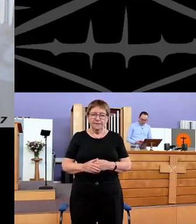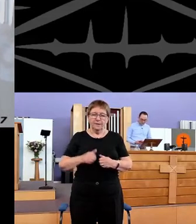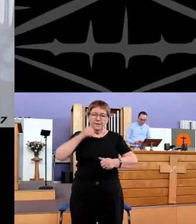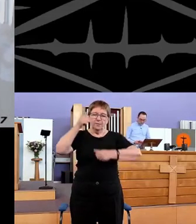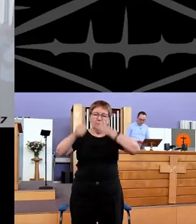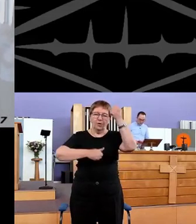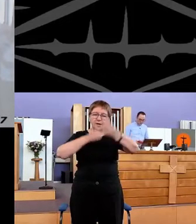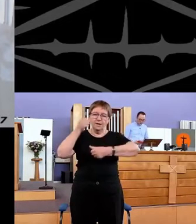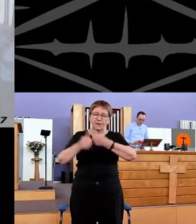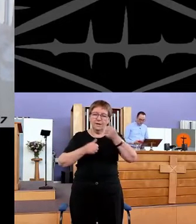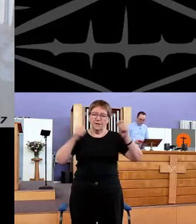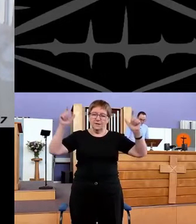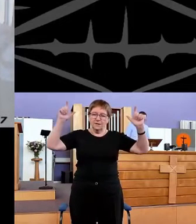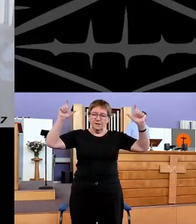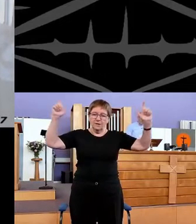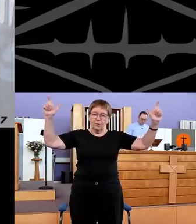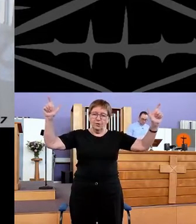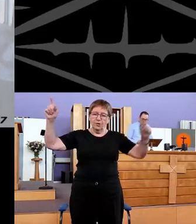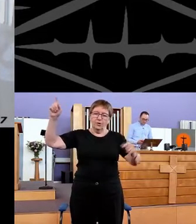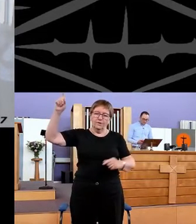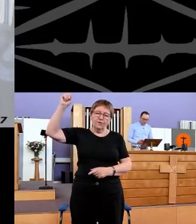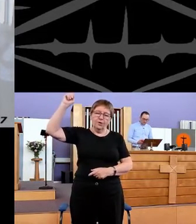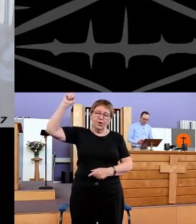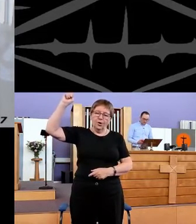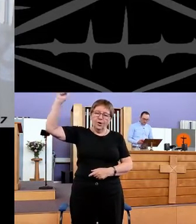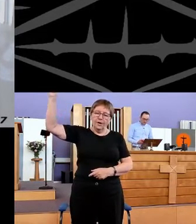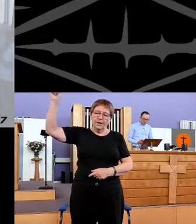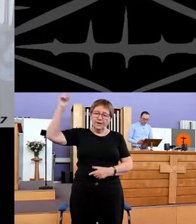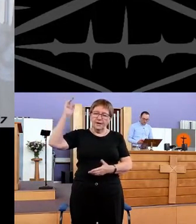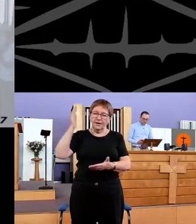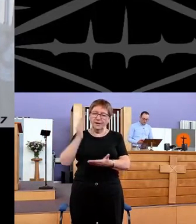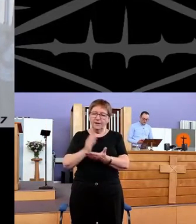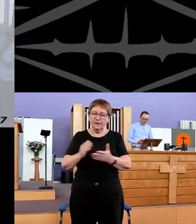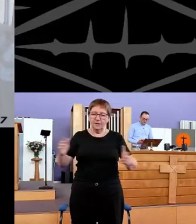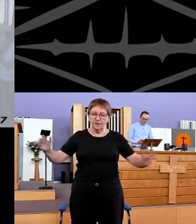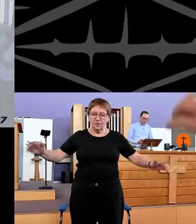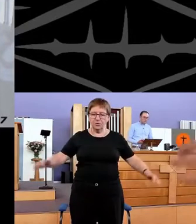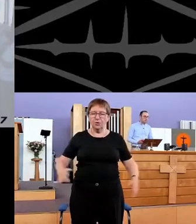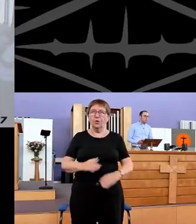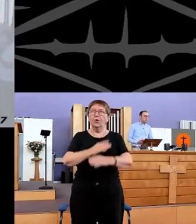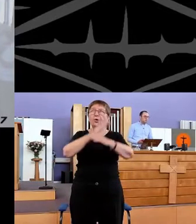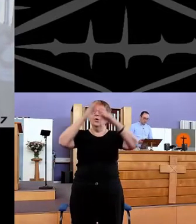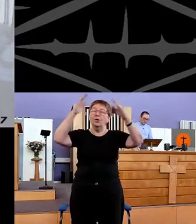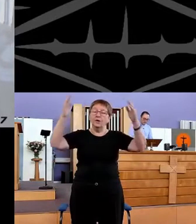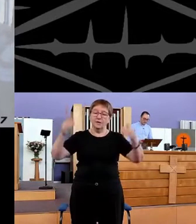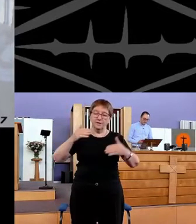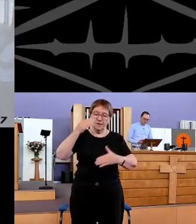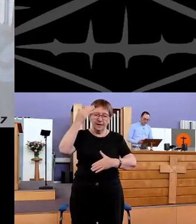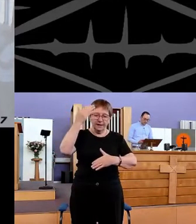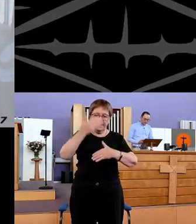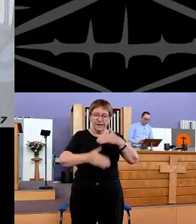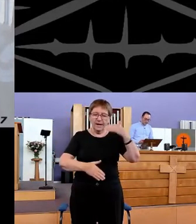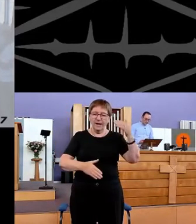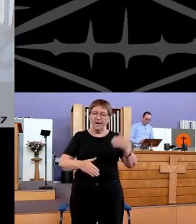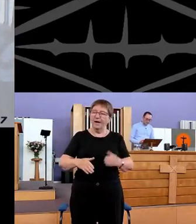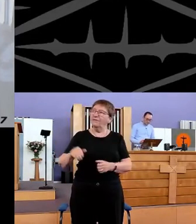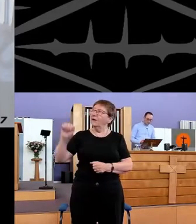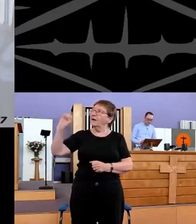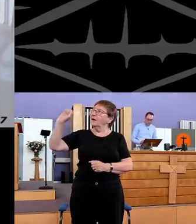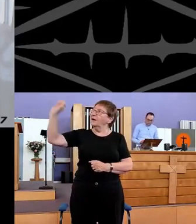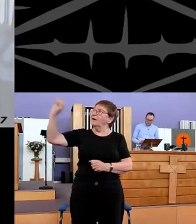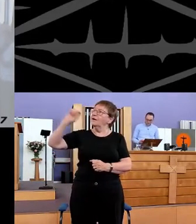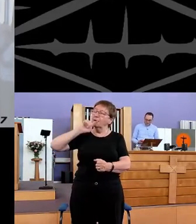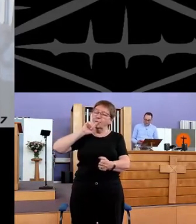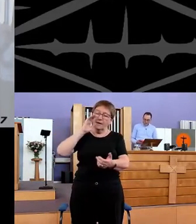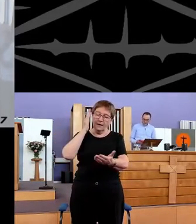Praise the Lord, for He is glorious. Never